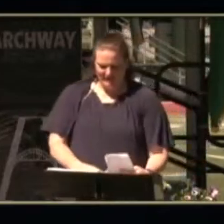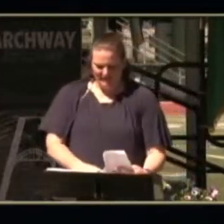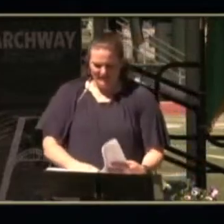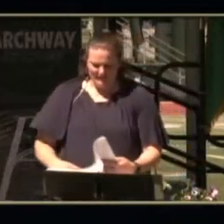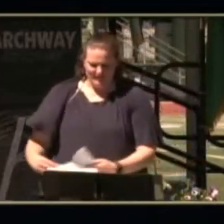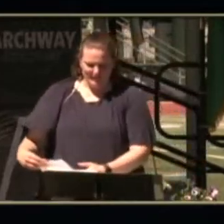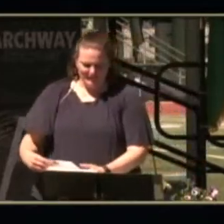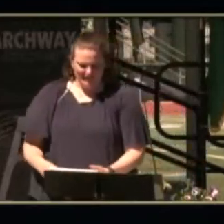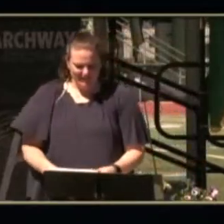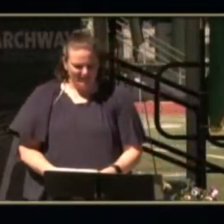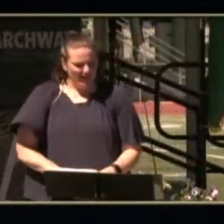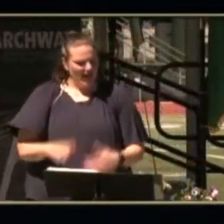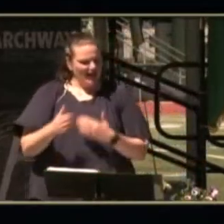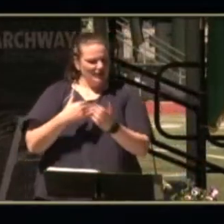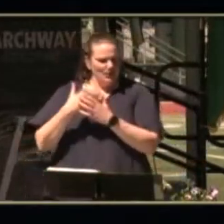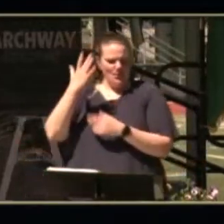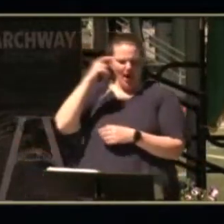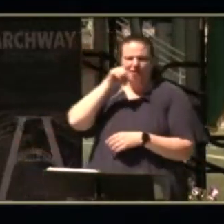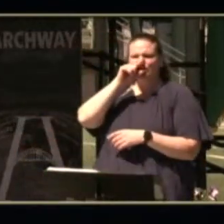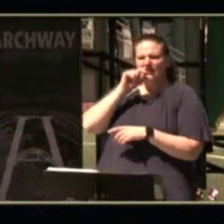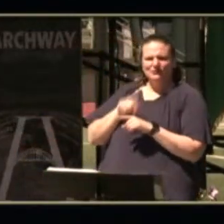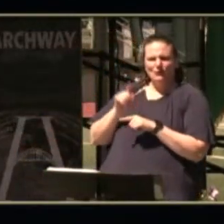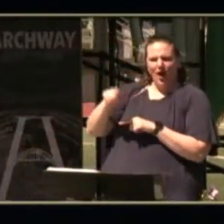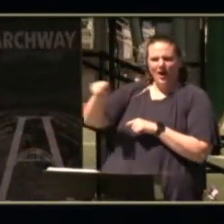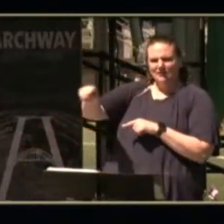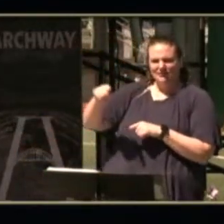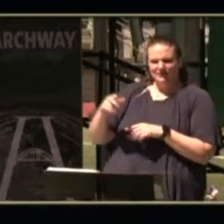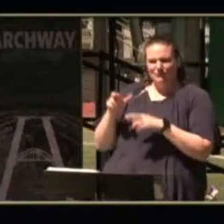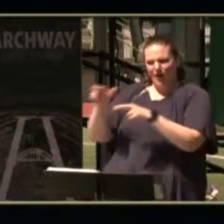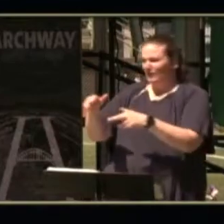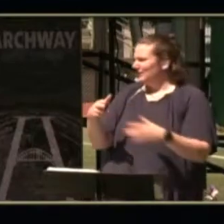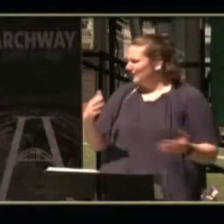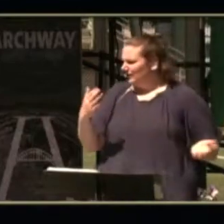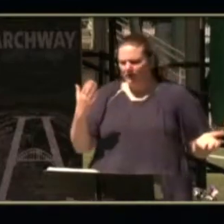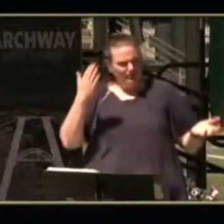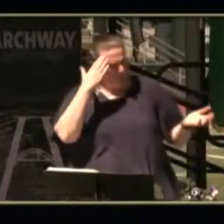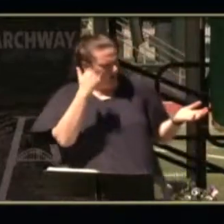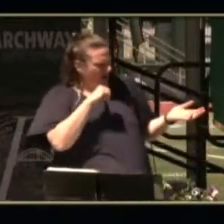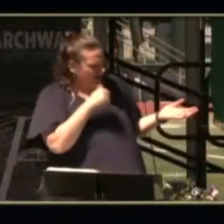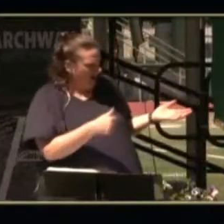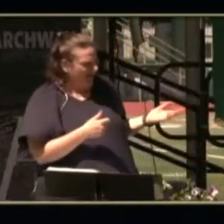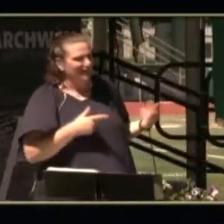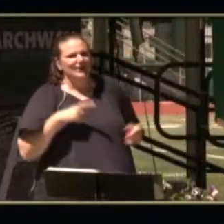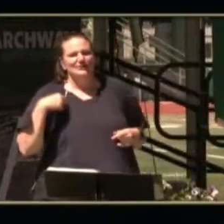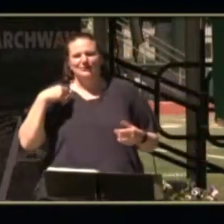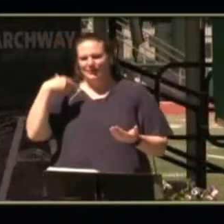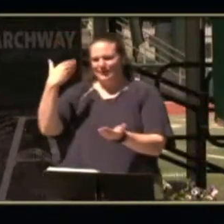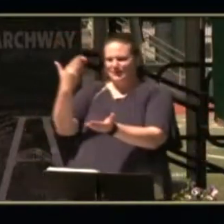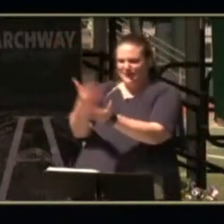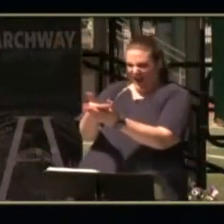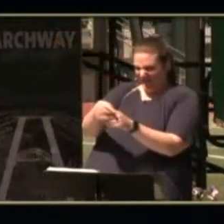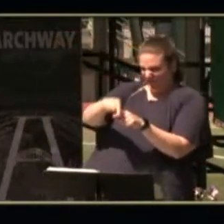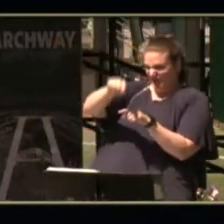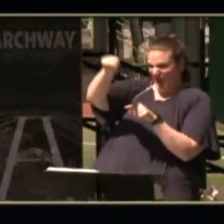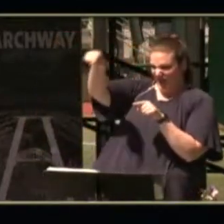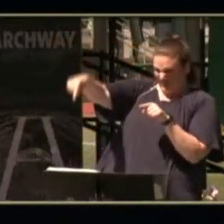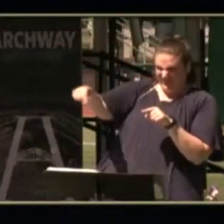anyways why did chickens cross the road i don't know why wyatt to get to the other side